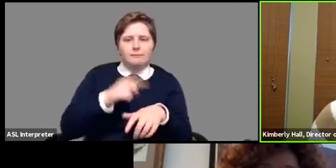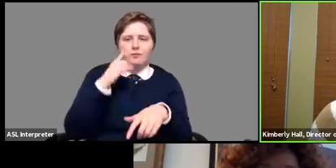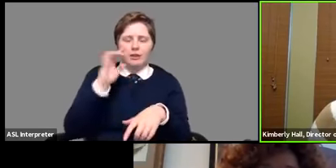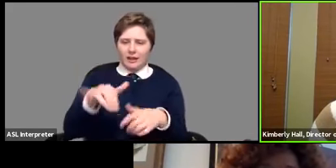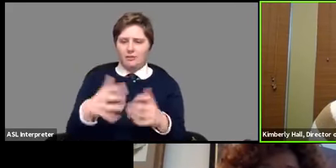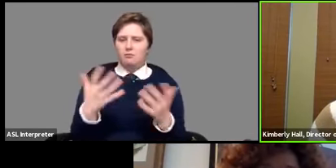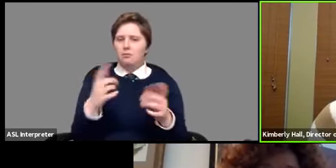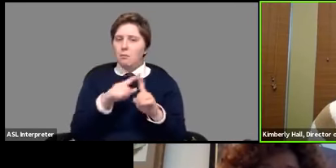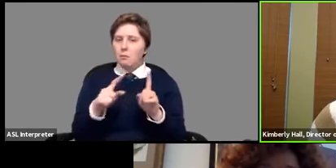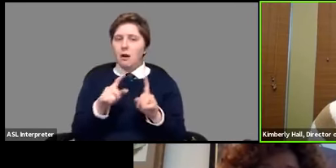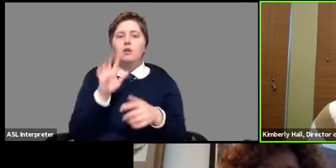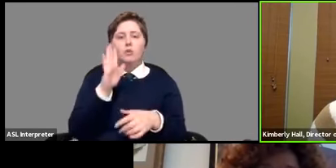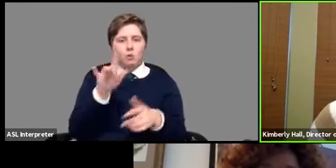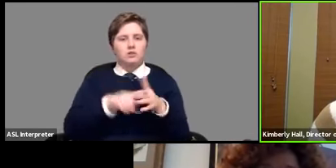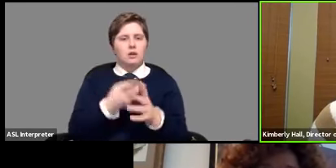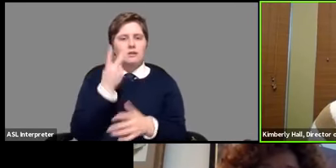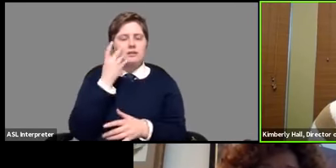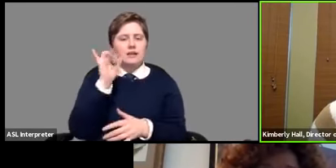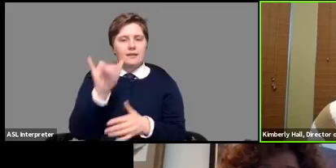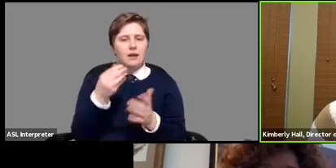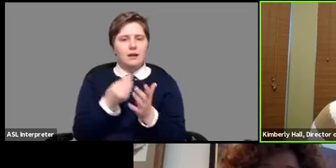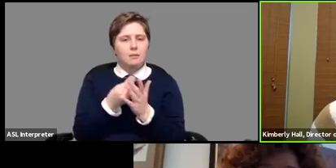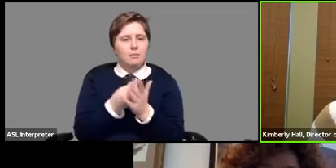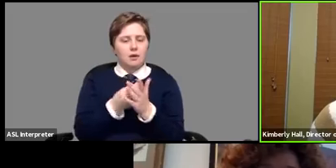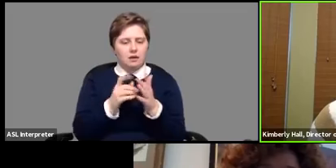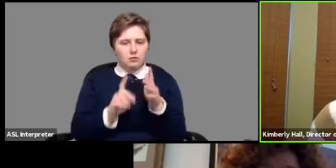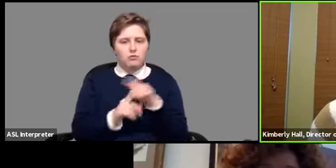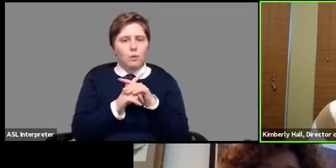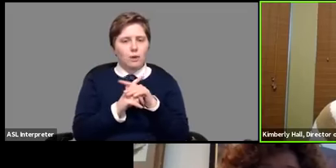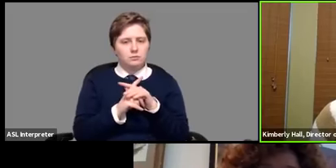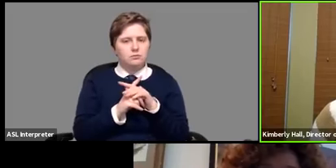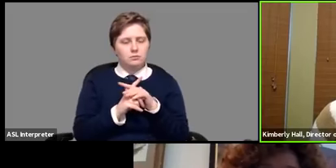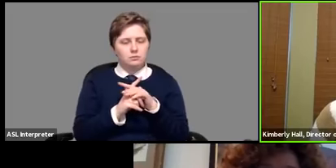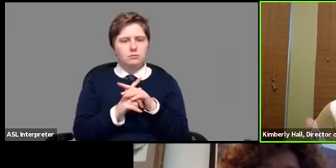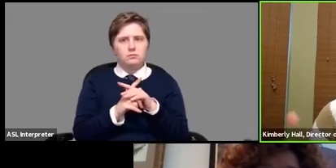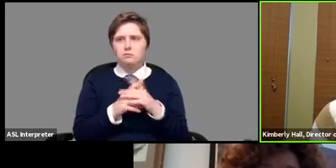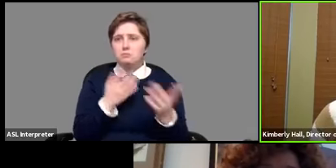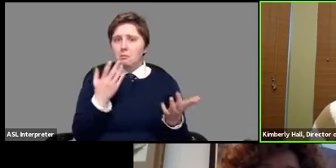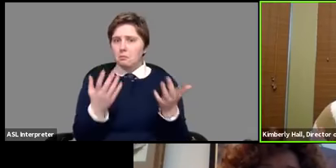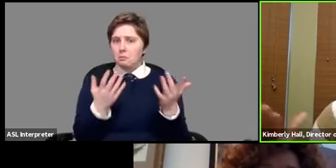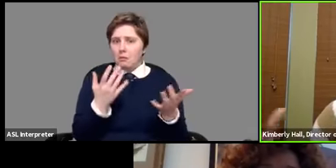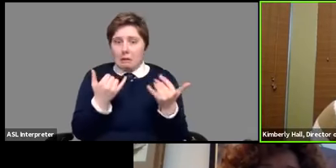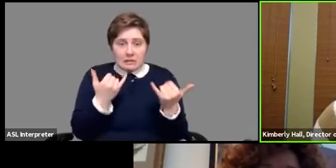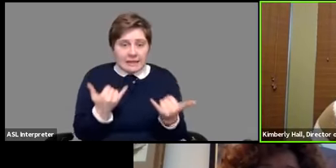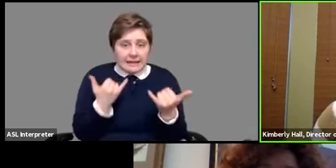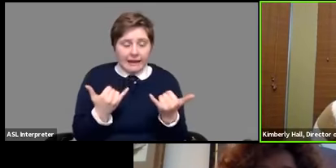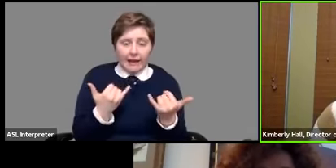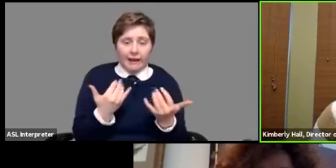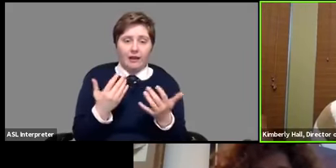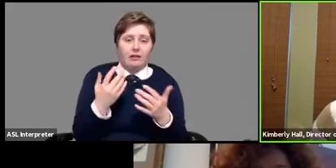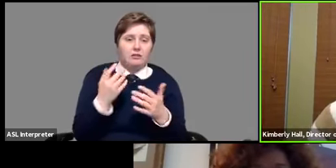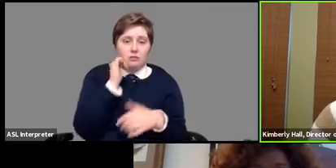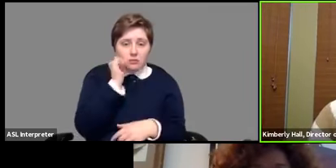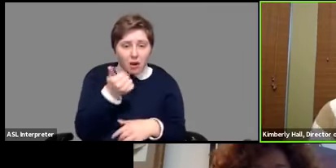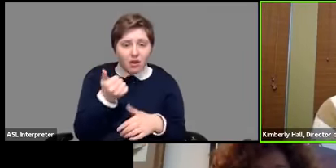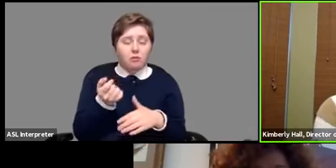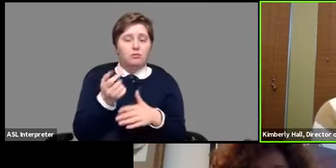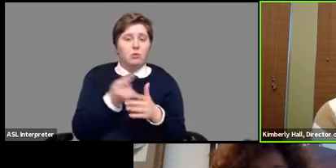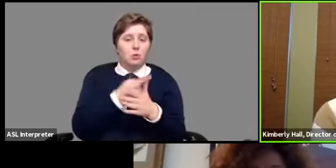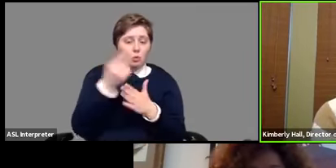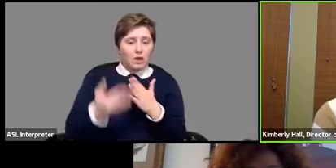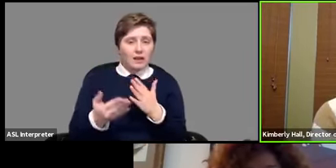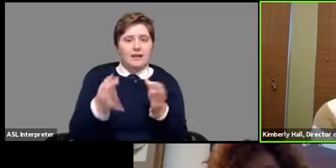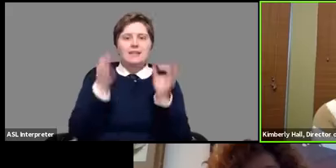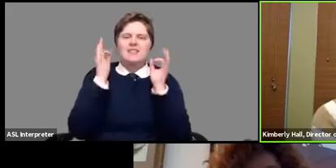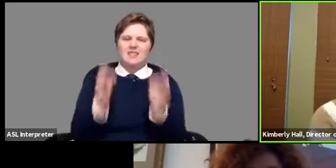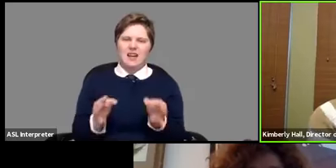individuals will start seeing that into their accounts as early as today into tomorrow through the weekend and